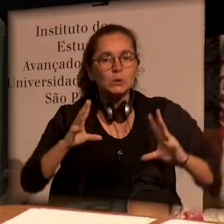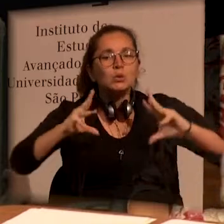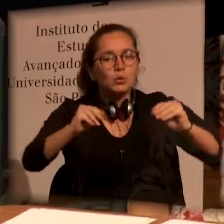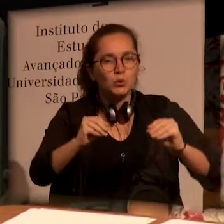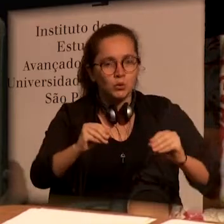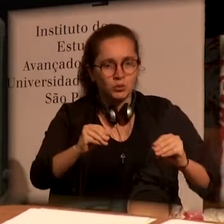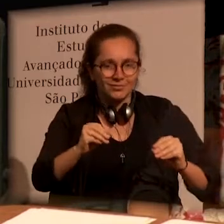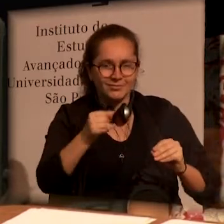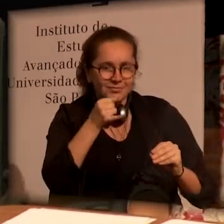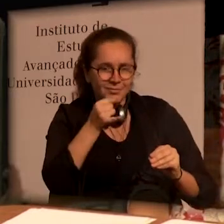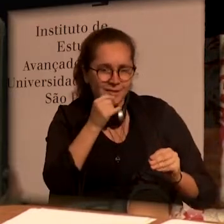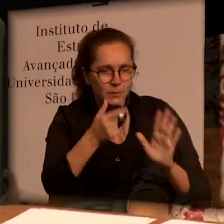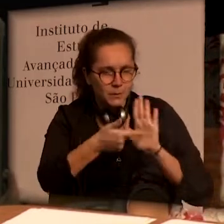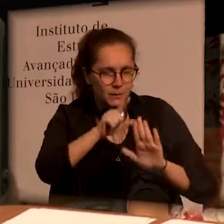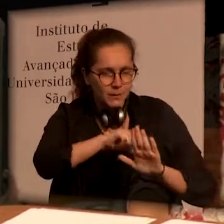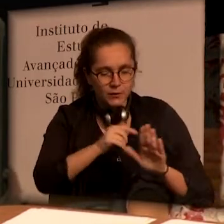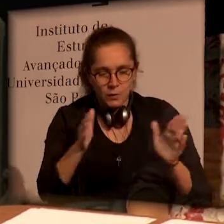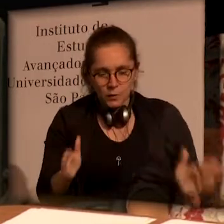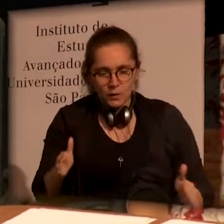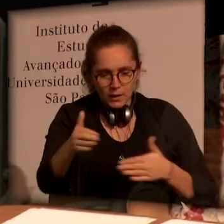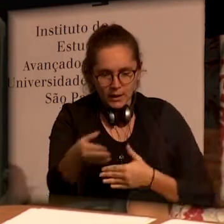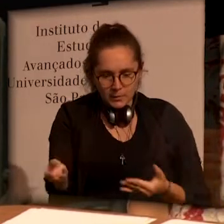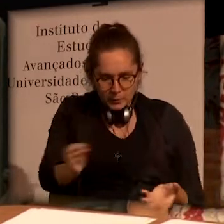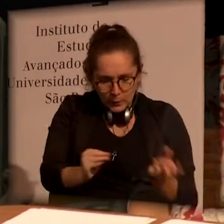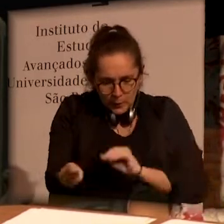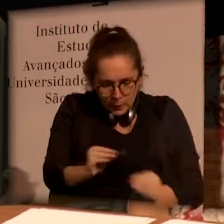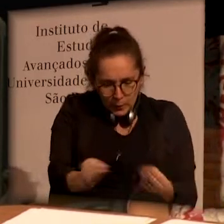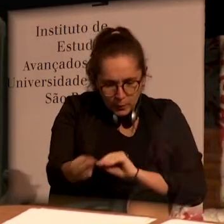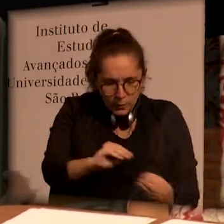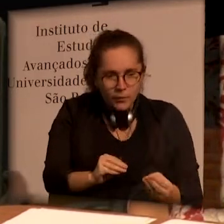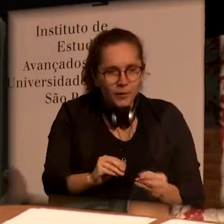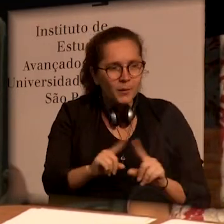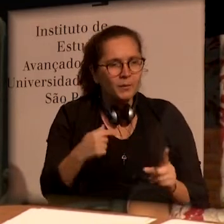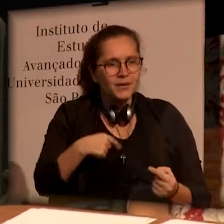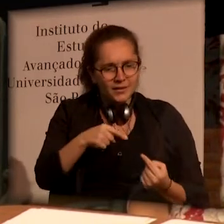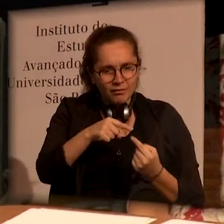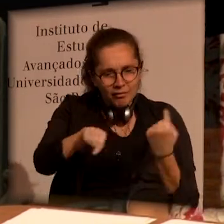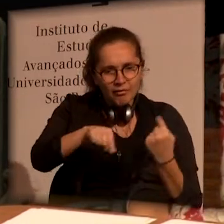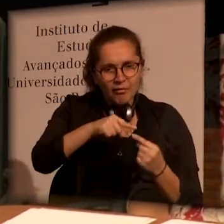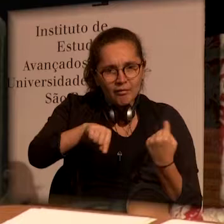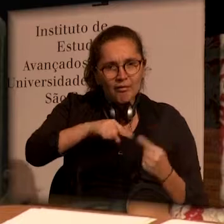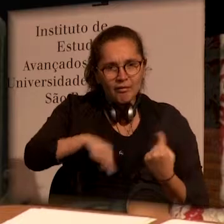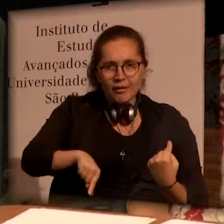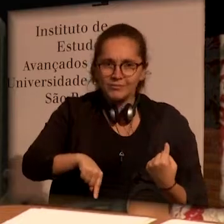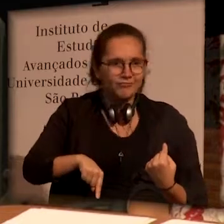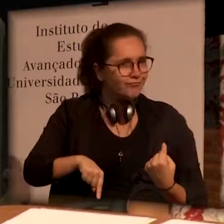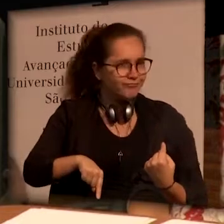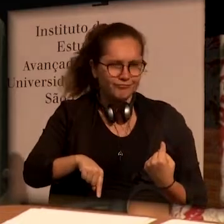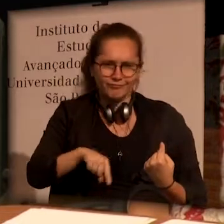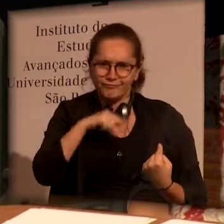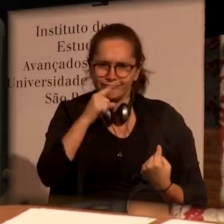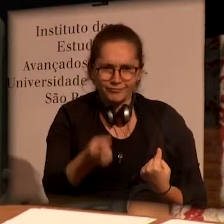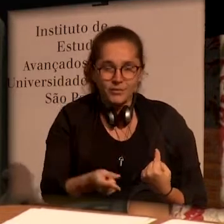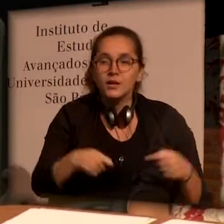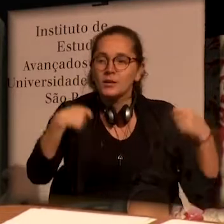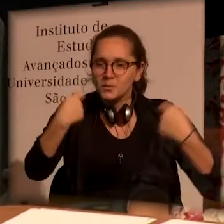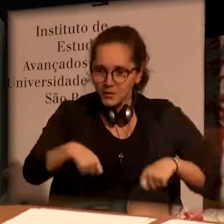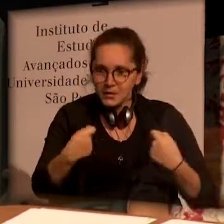We cannot put in the same box different parts of knowledge if they don't talk to each other